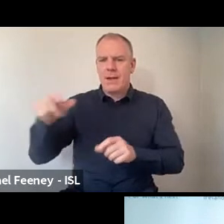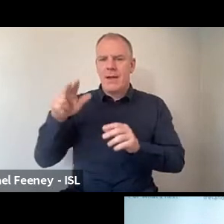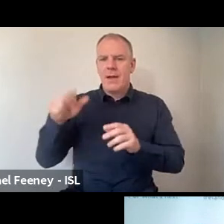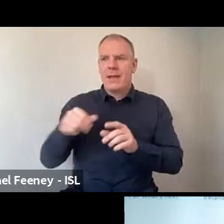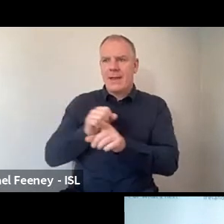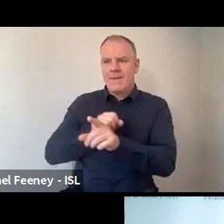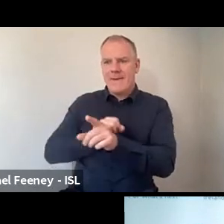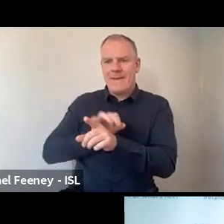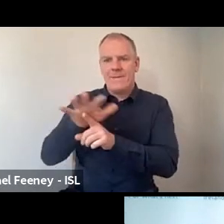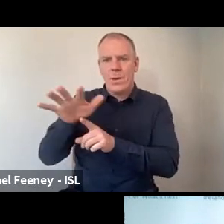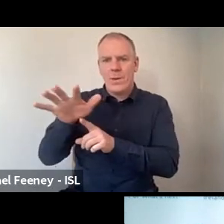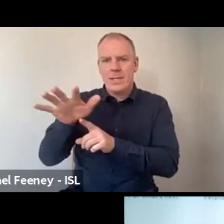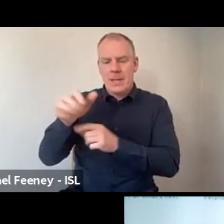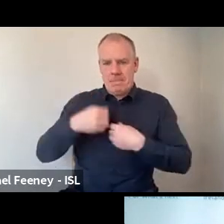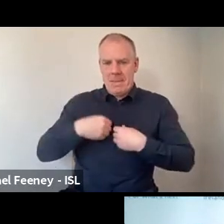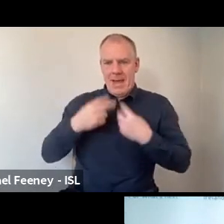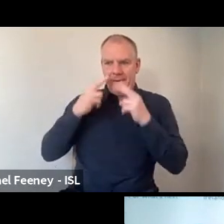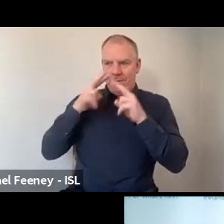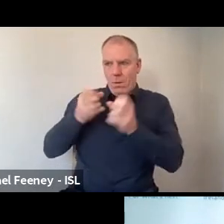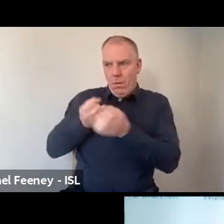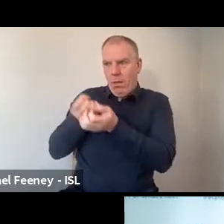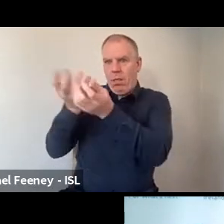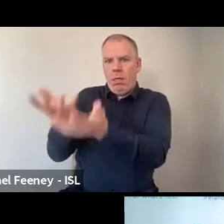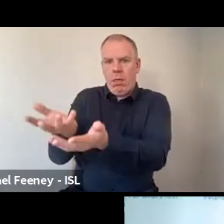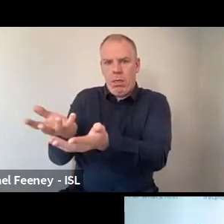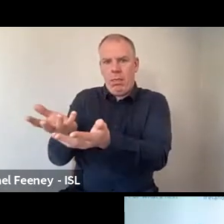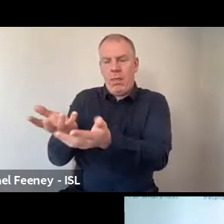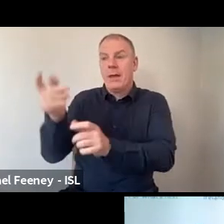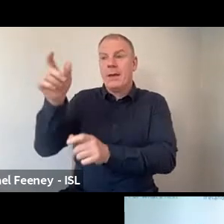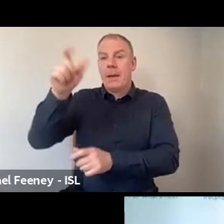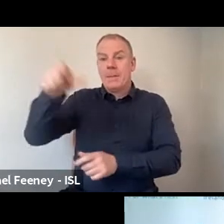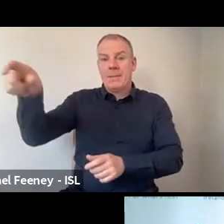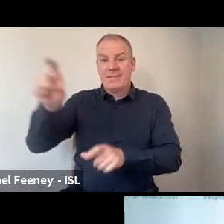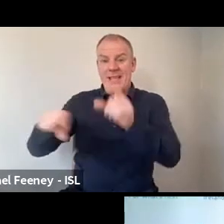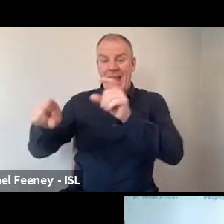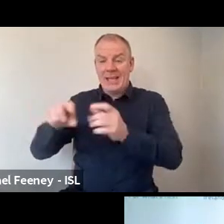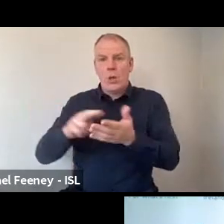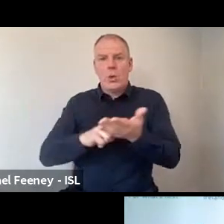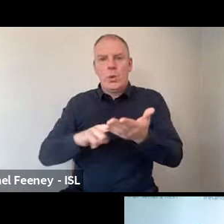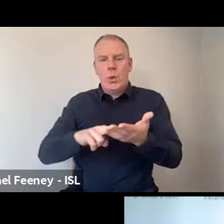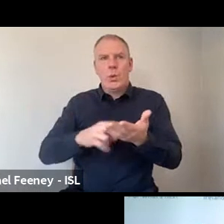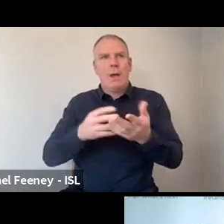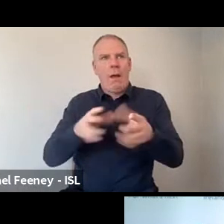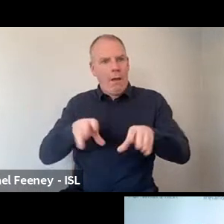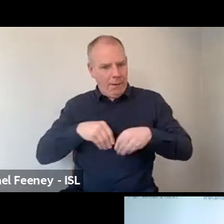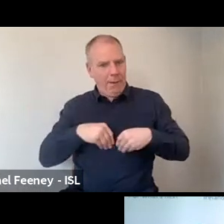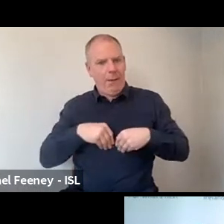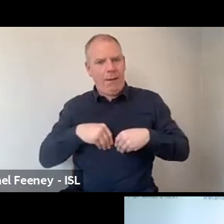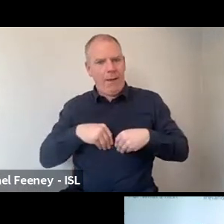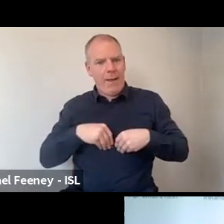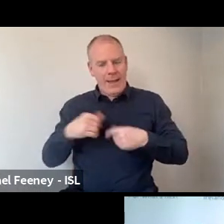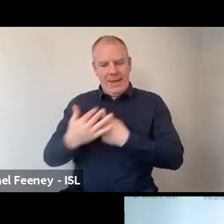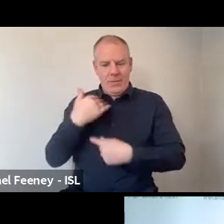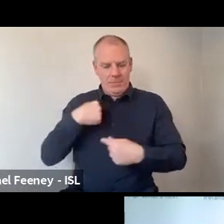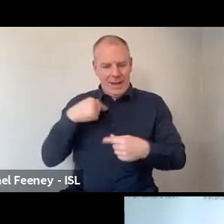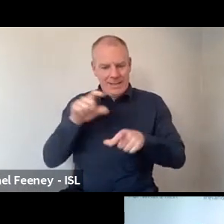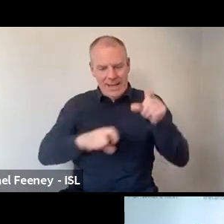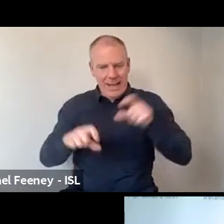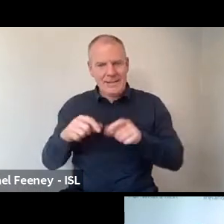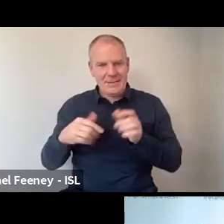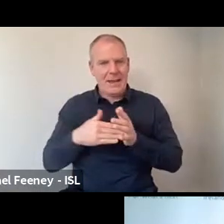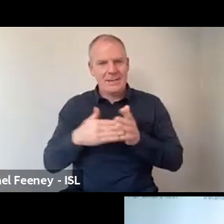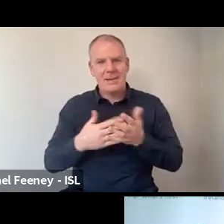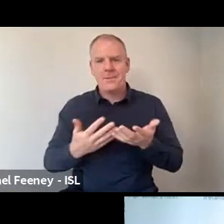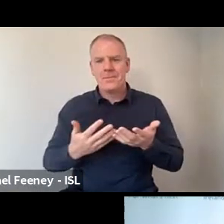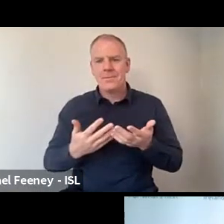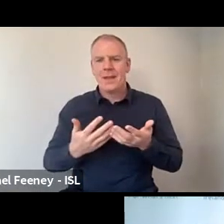in their views and and have scientists kind of use them to inform how they do science, which is something that's